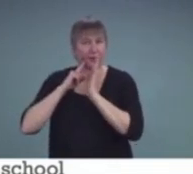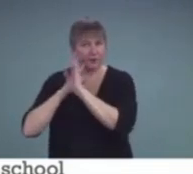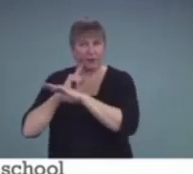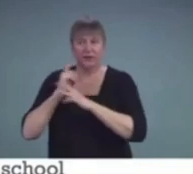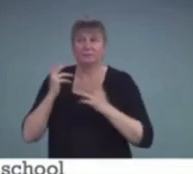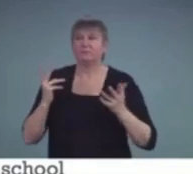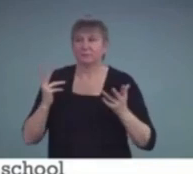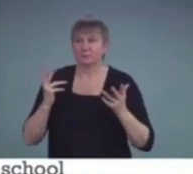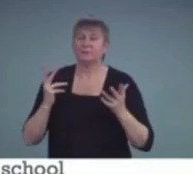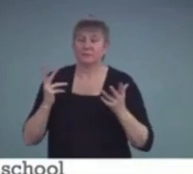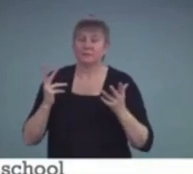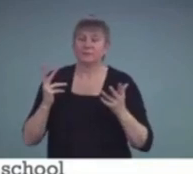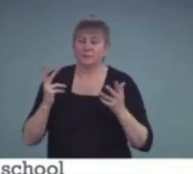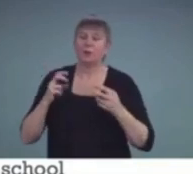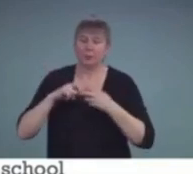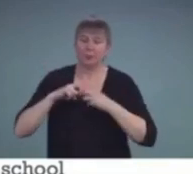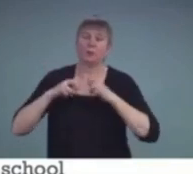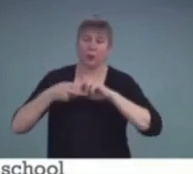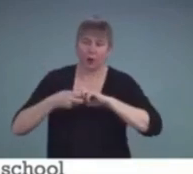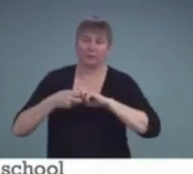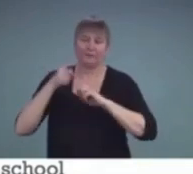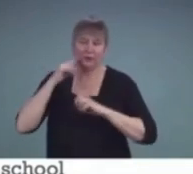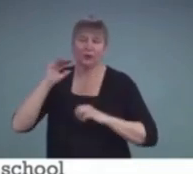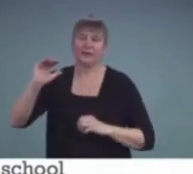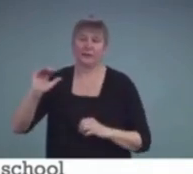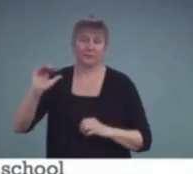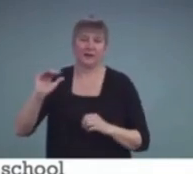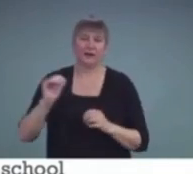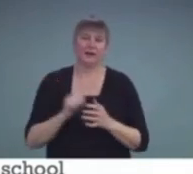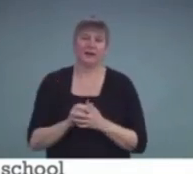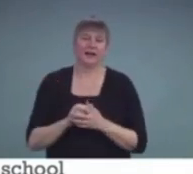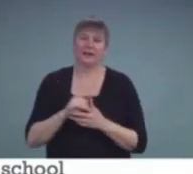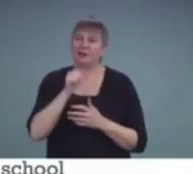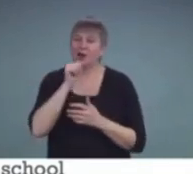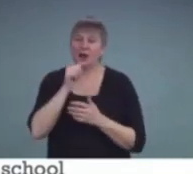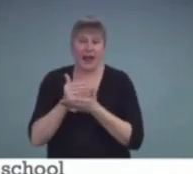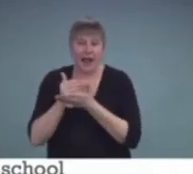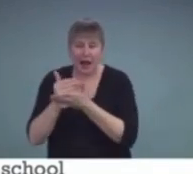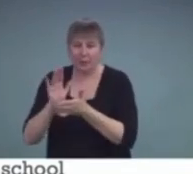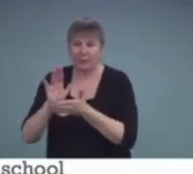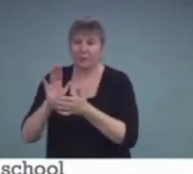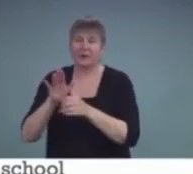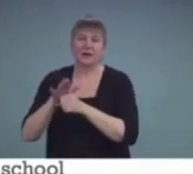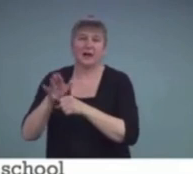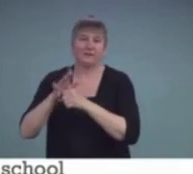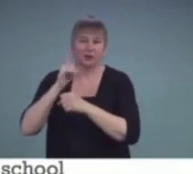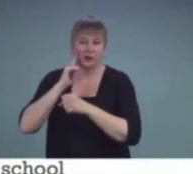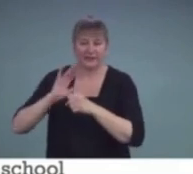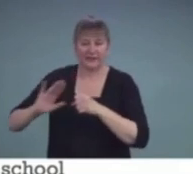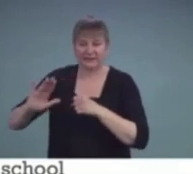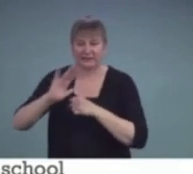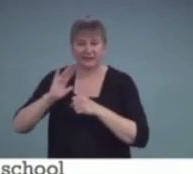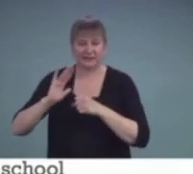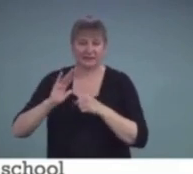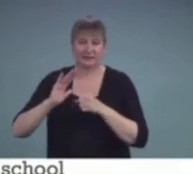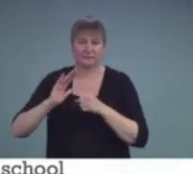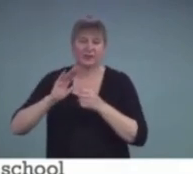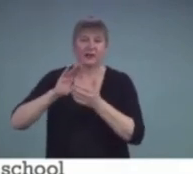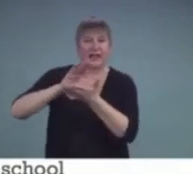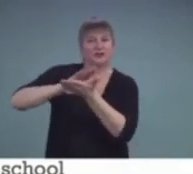I think, was really misplaced in the support for his challenges. And then overall, obviously, his rights